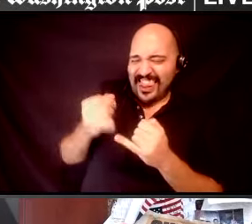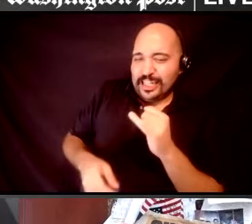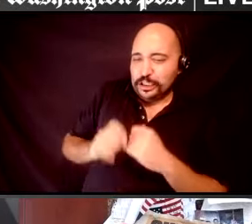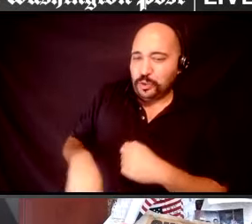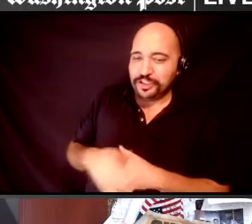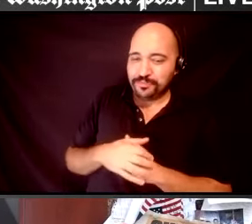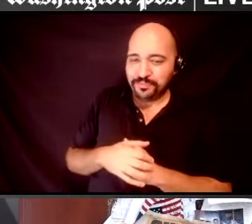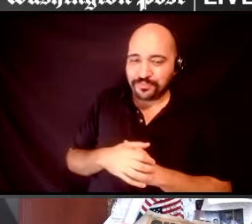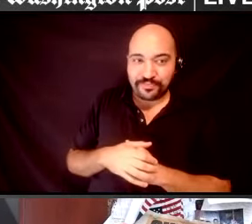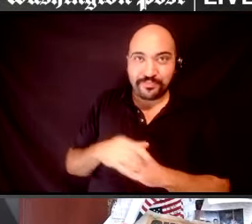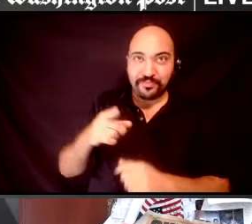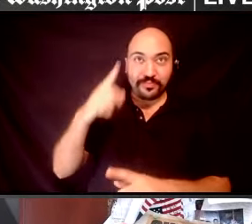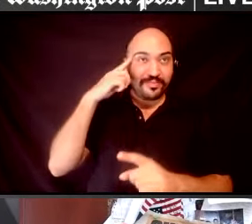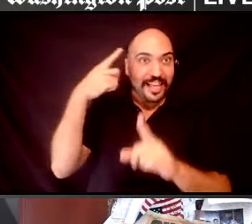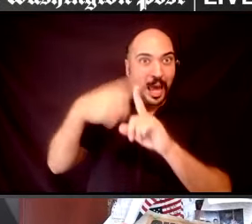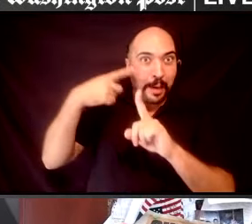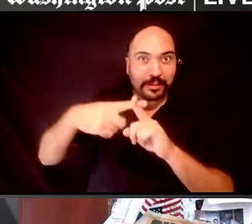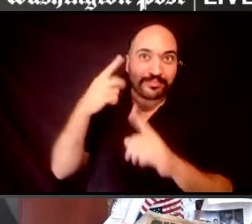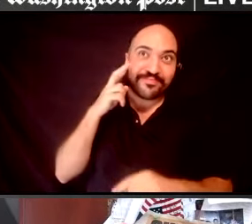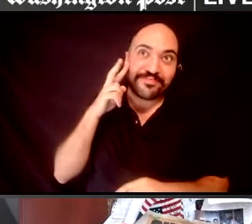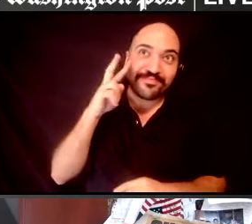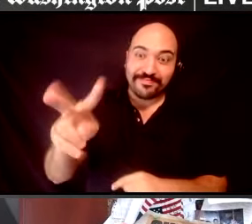optimistic are you looking ahead?